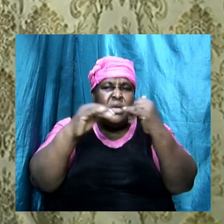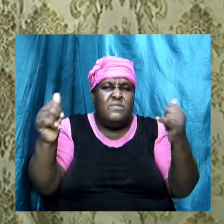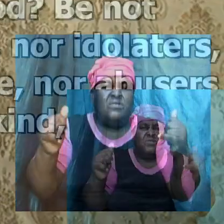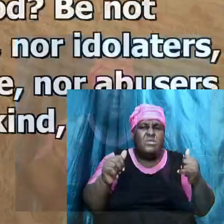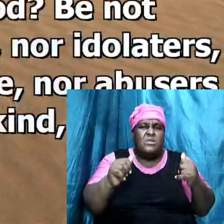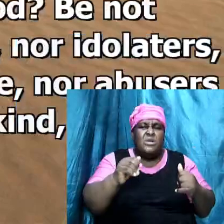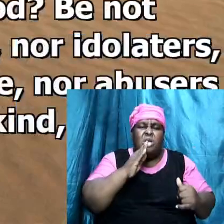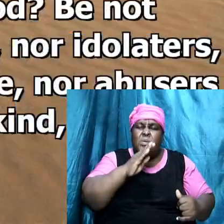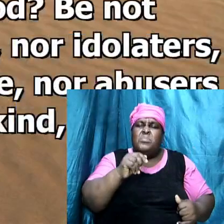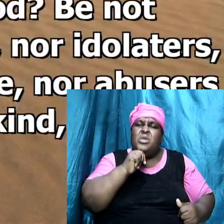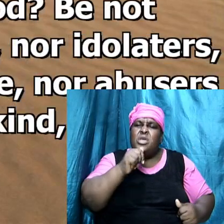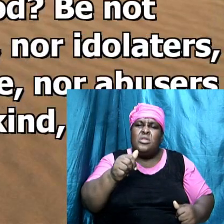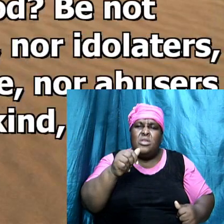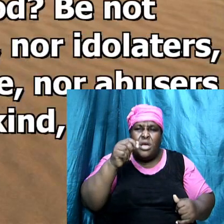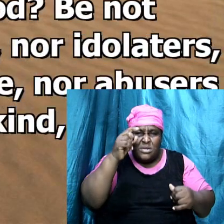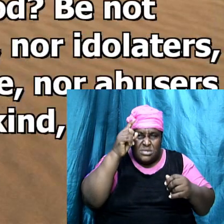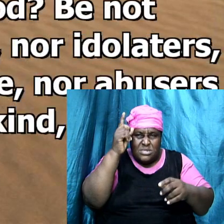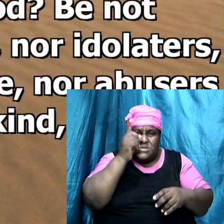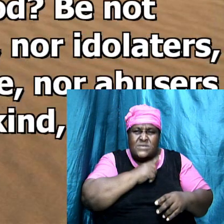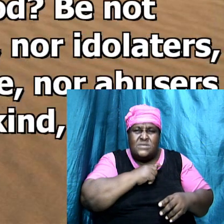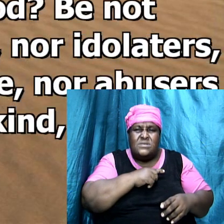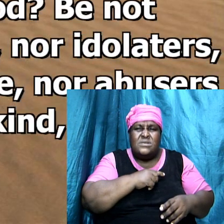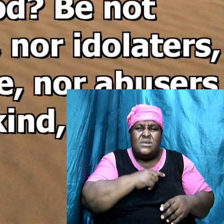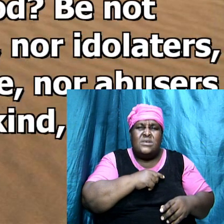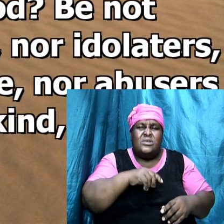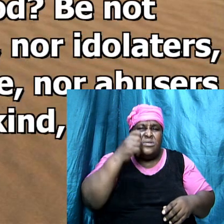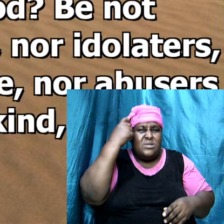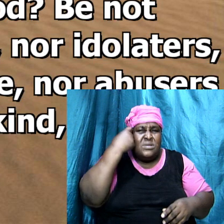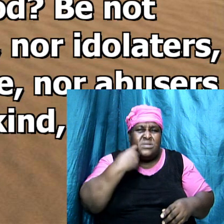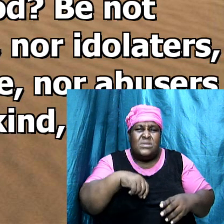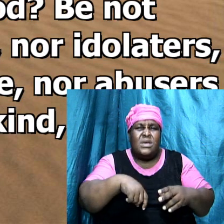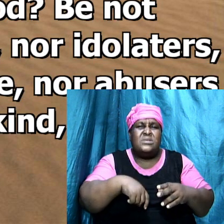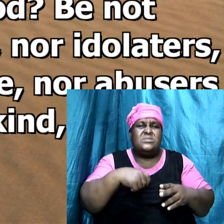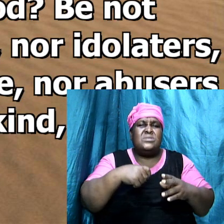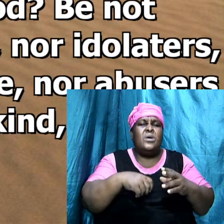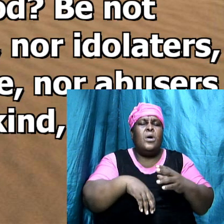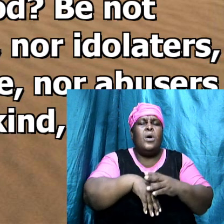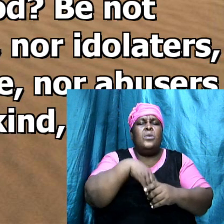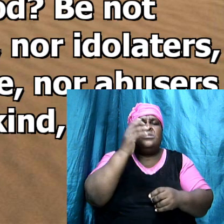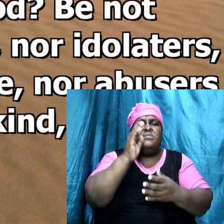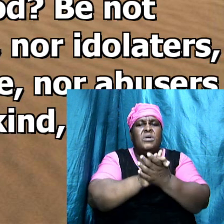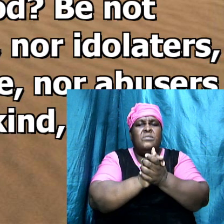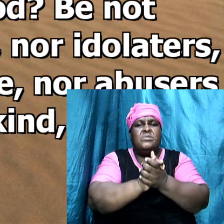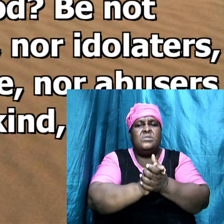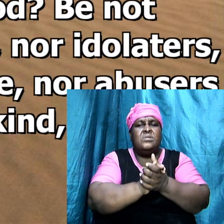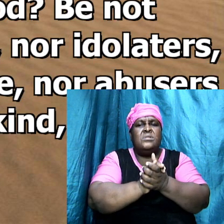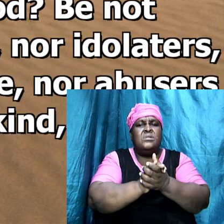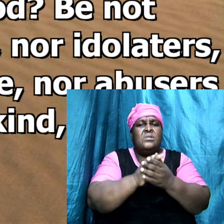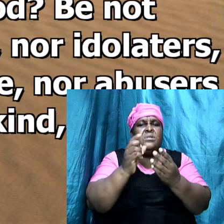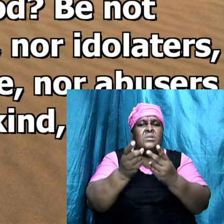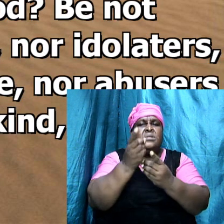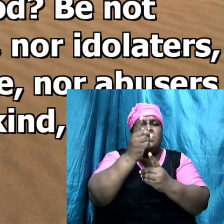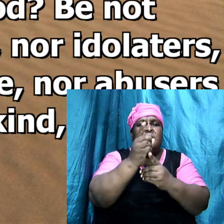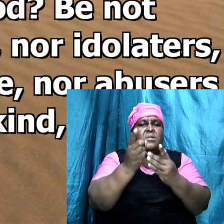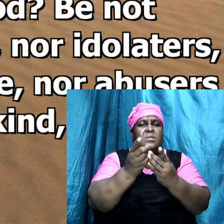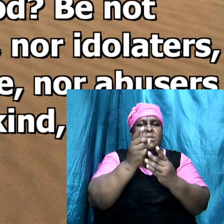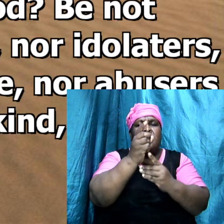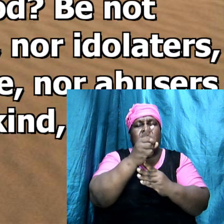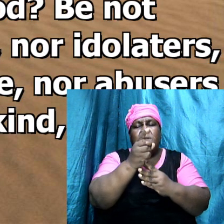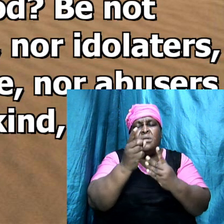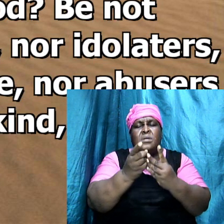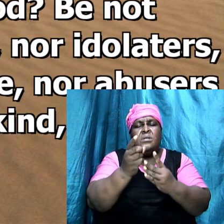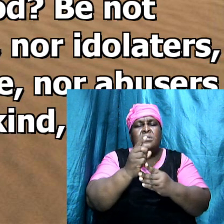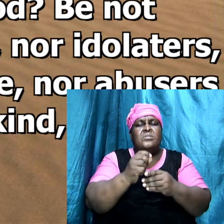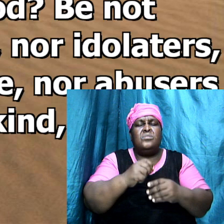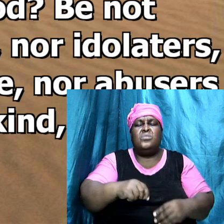deceived, neither fornicators, nor adulterers, nor adulterers, nor